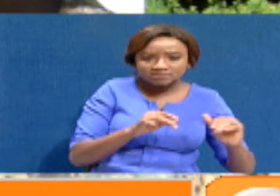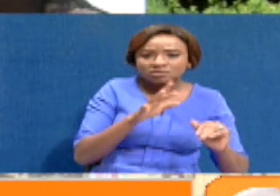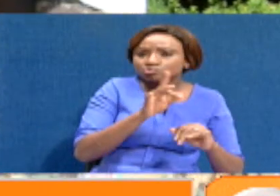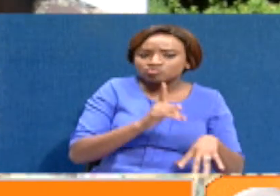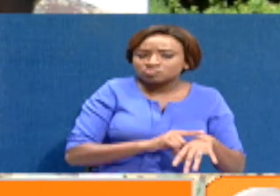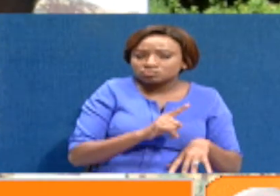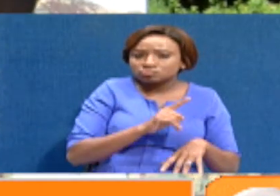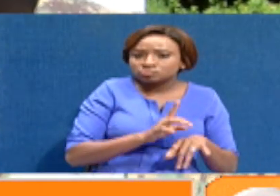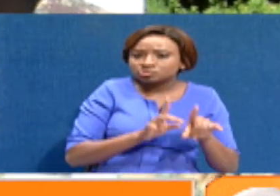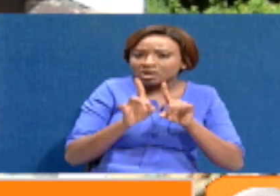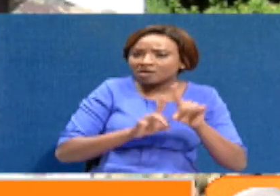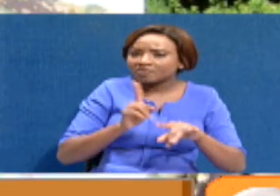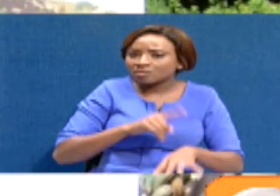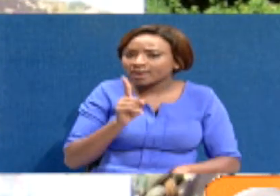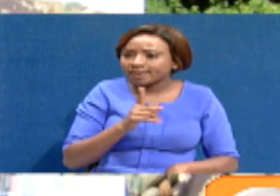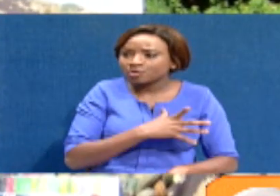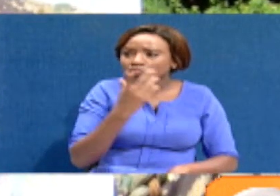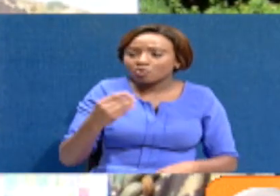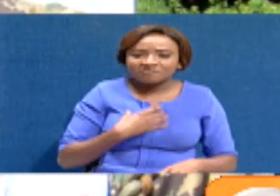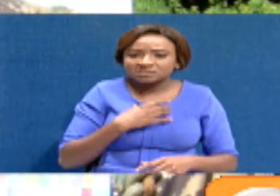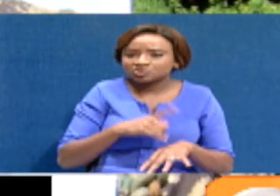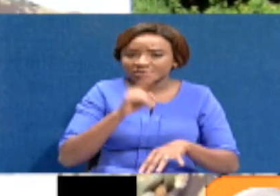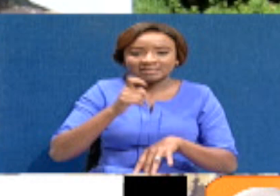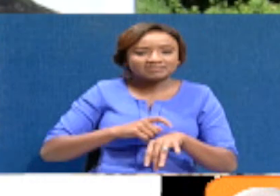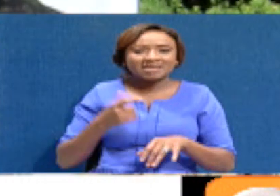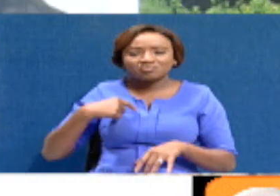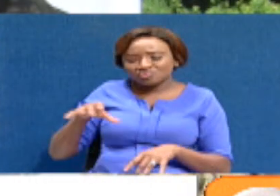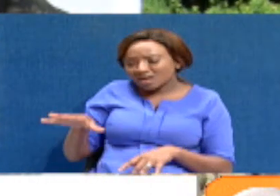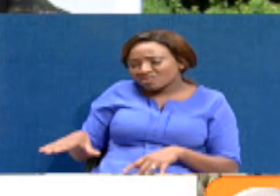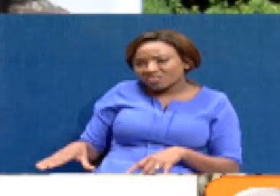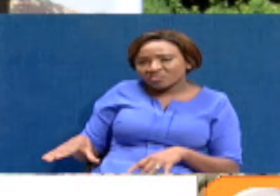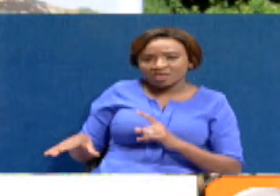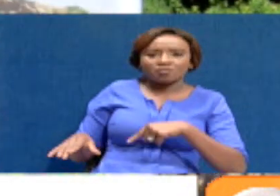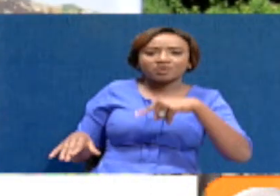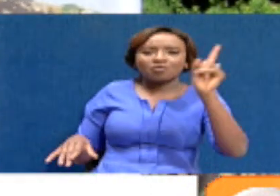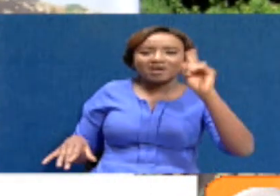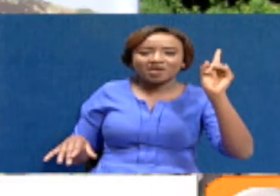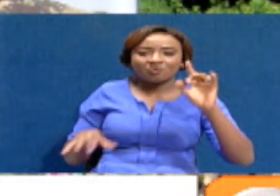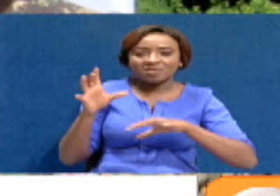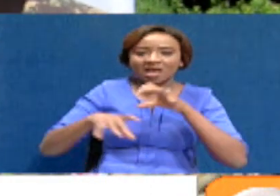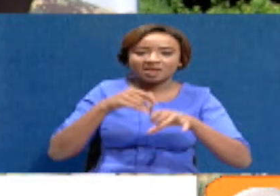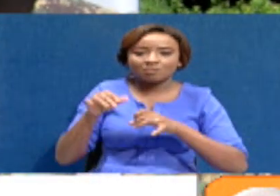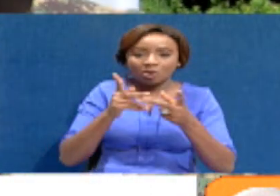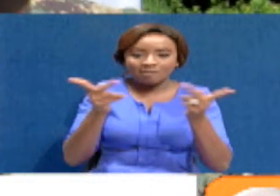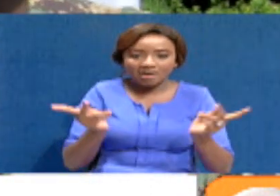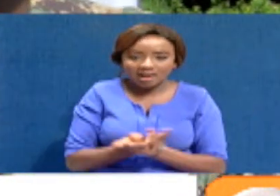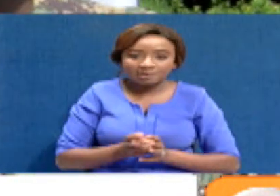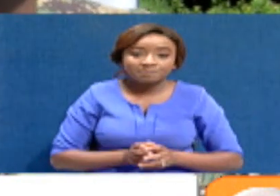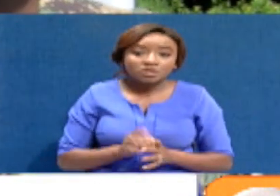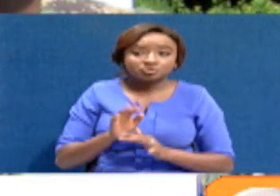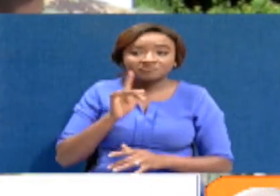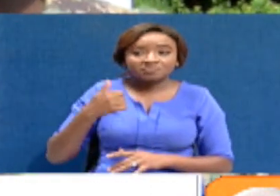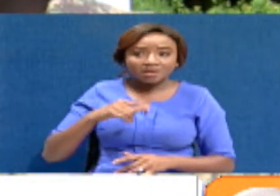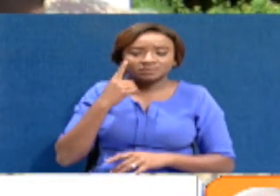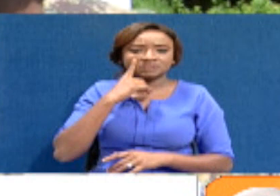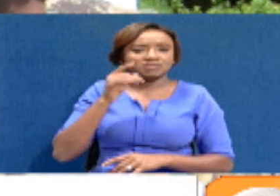when was the last time you visited a park? They will tell you when there were children, when they visited the orphanage, the Nairobi orphanage. That's the only time. So, we realize then